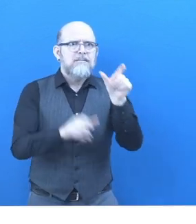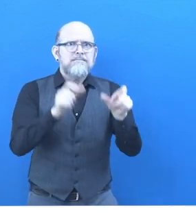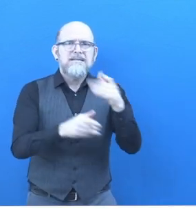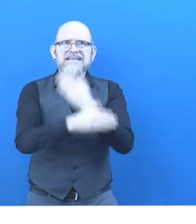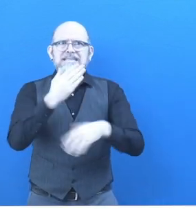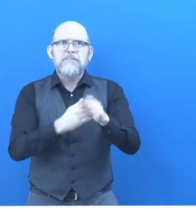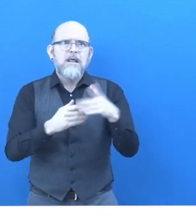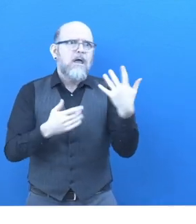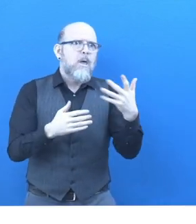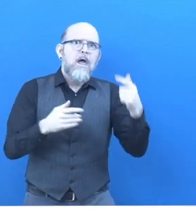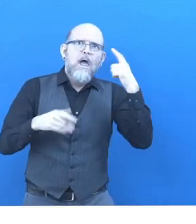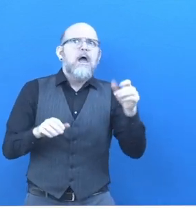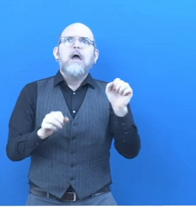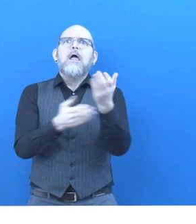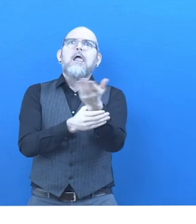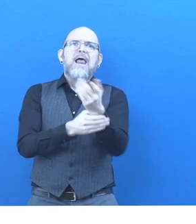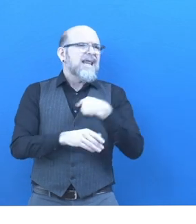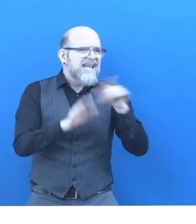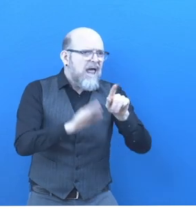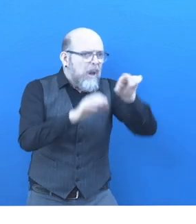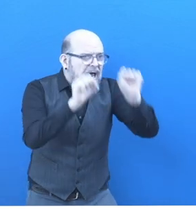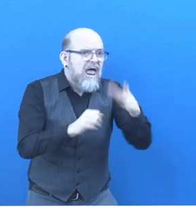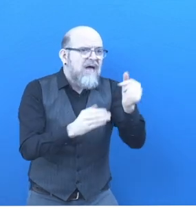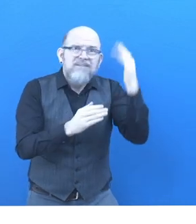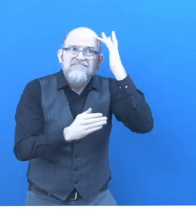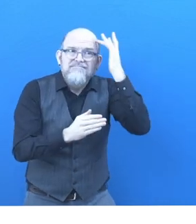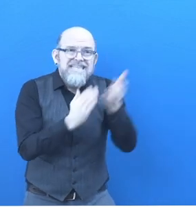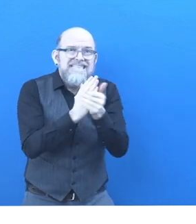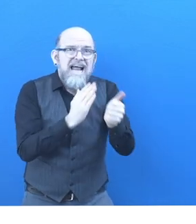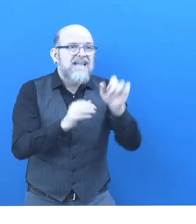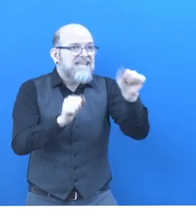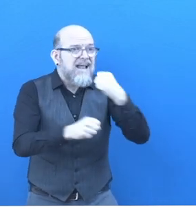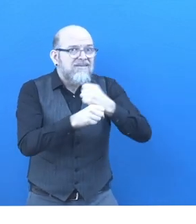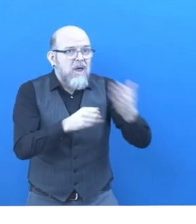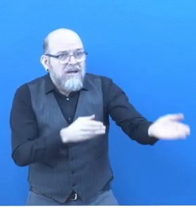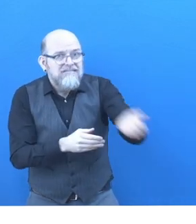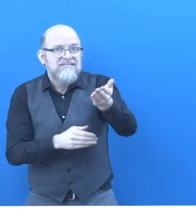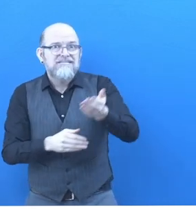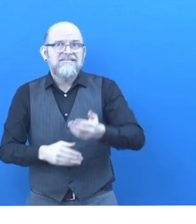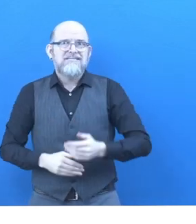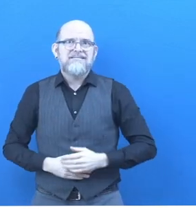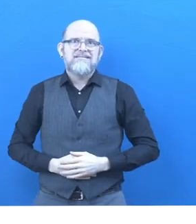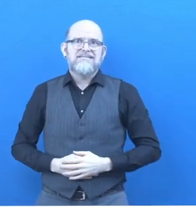Zero approaches for a world without barriers. Zero preferences. Zero Vegan, originators. Correction